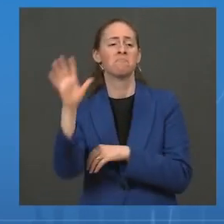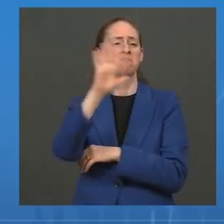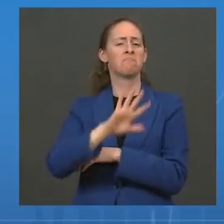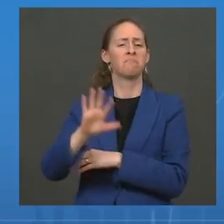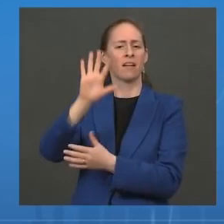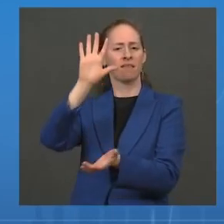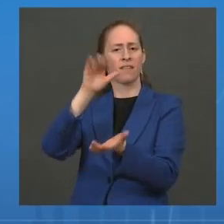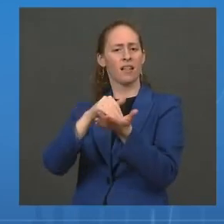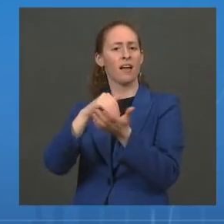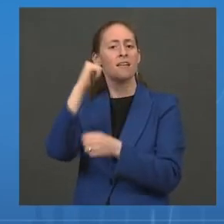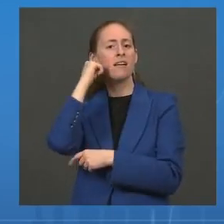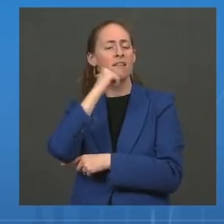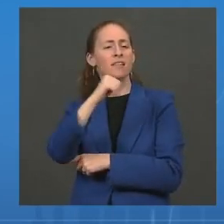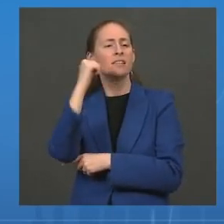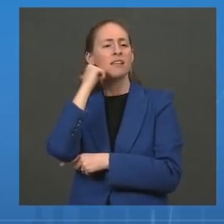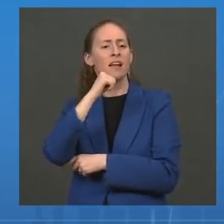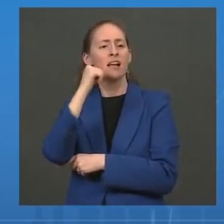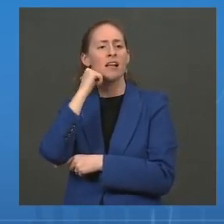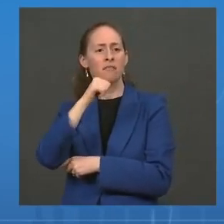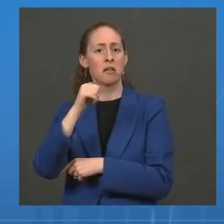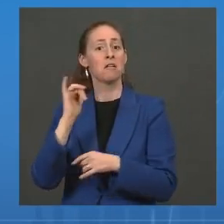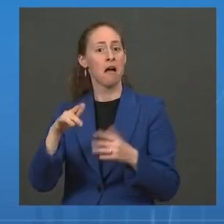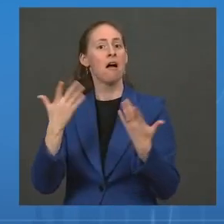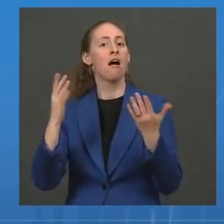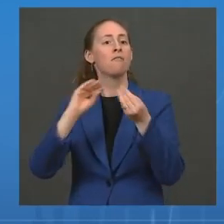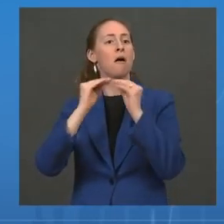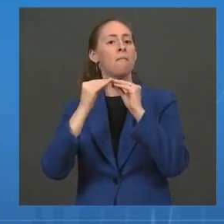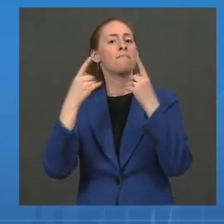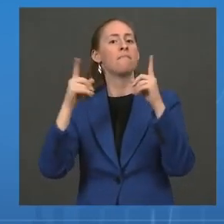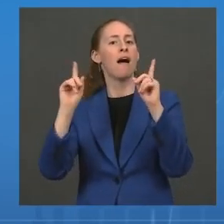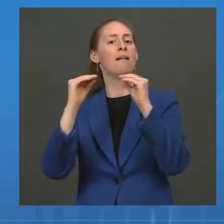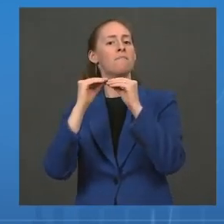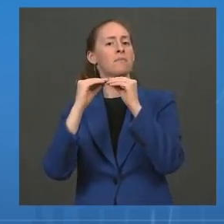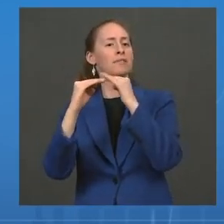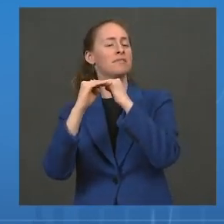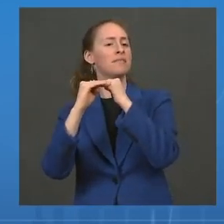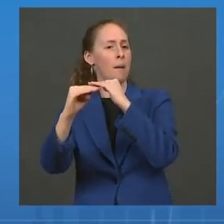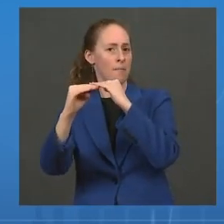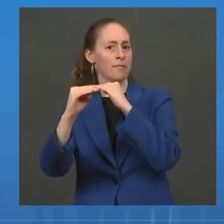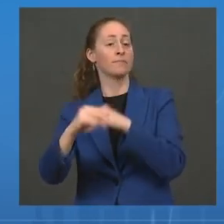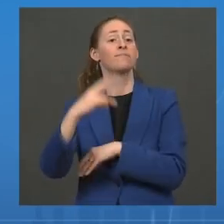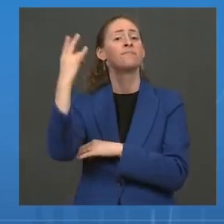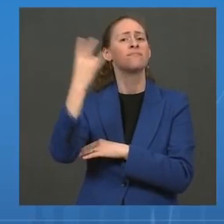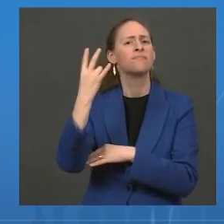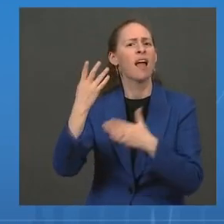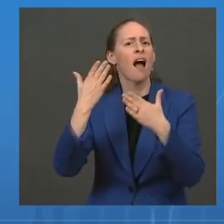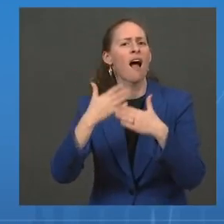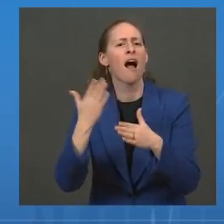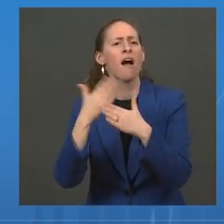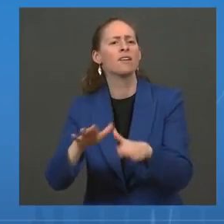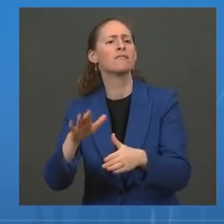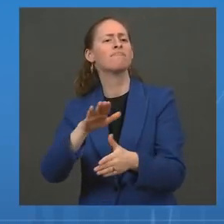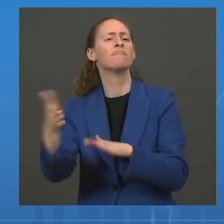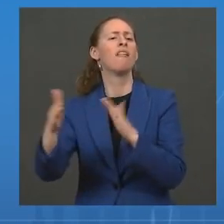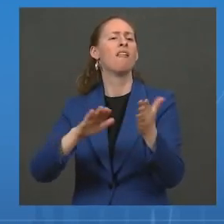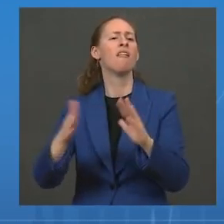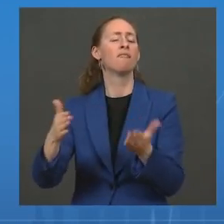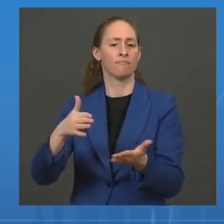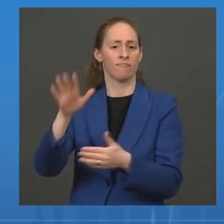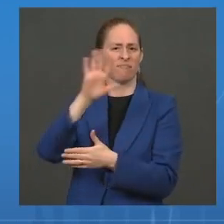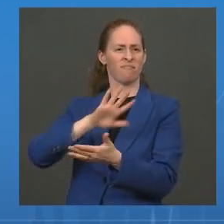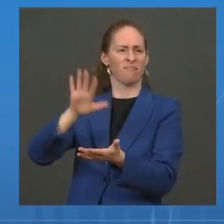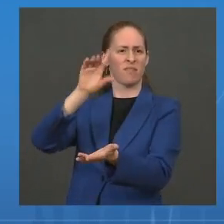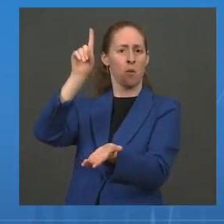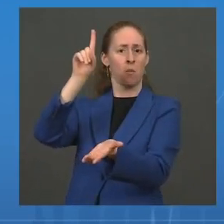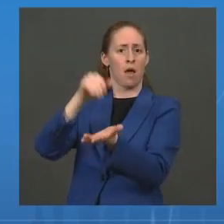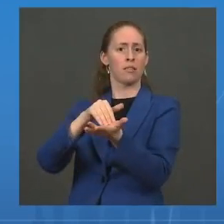also relatively stable from the previous week. And seven-day average daily deaths are about 1,000 per day, which is a decrease